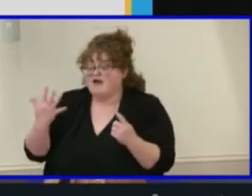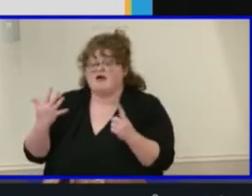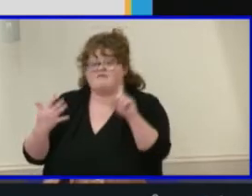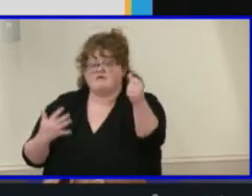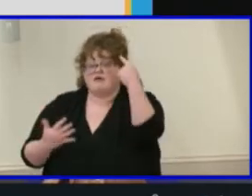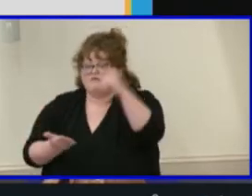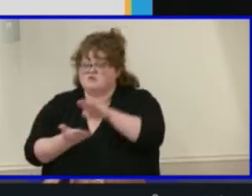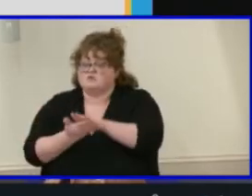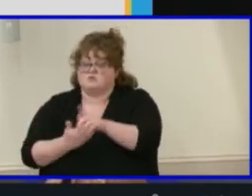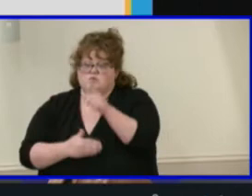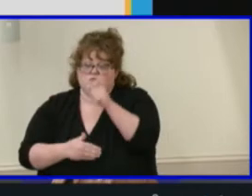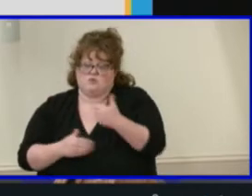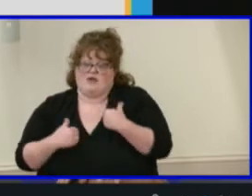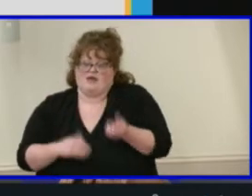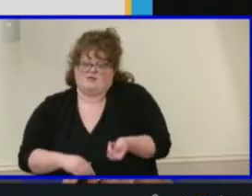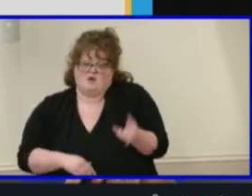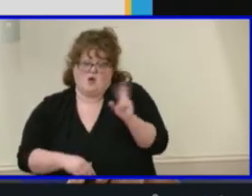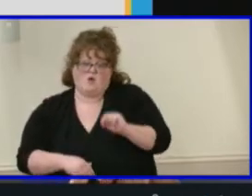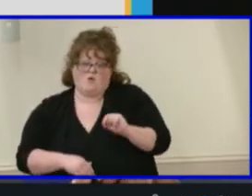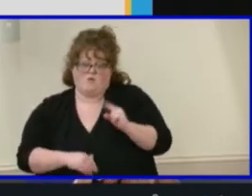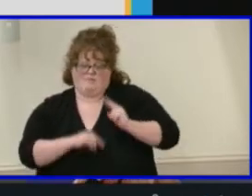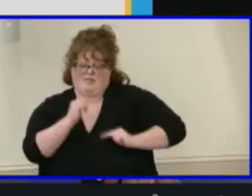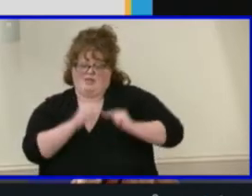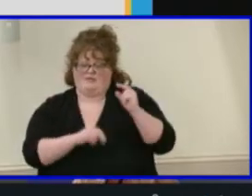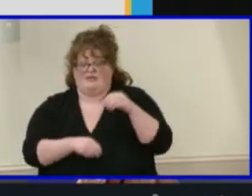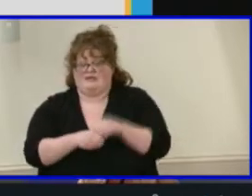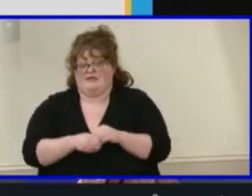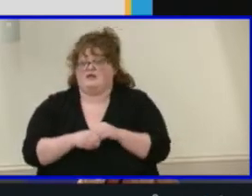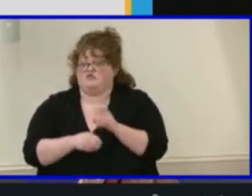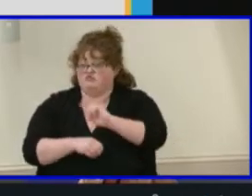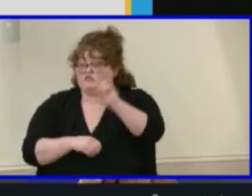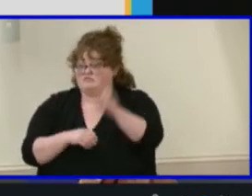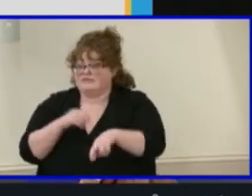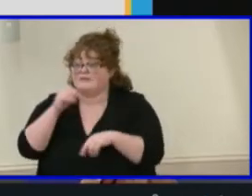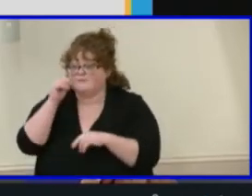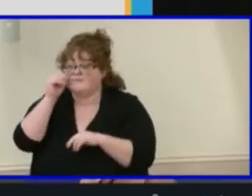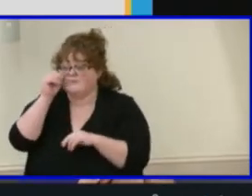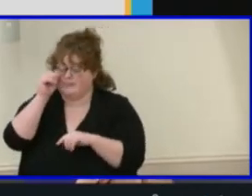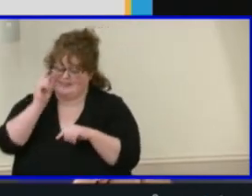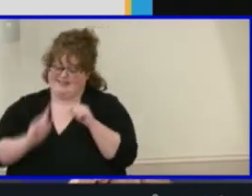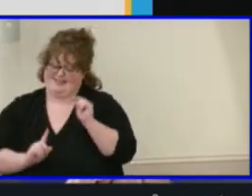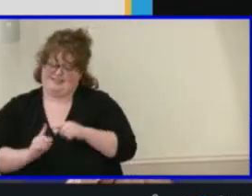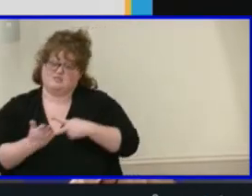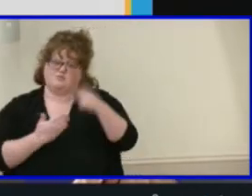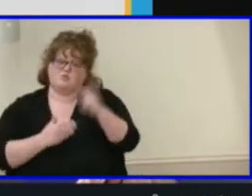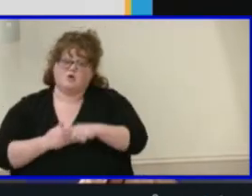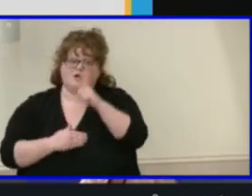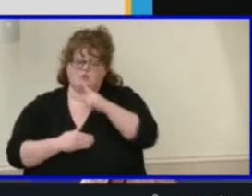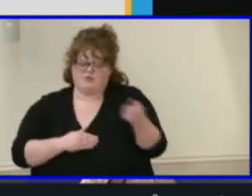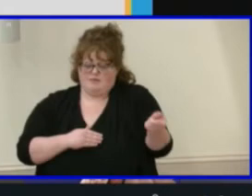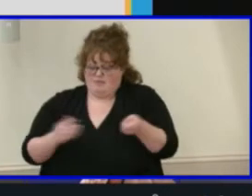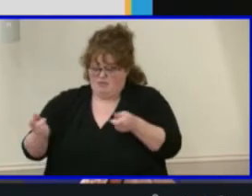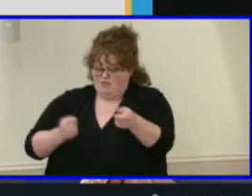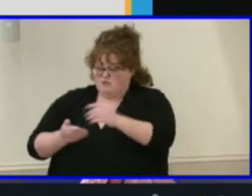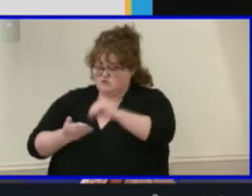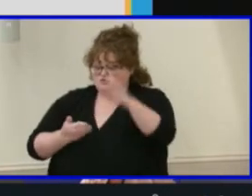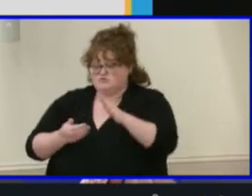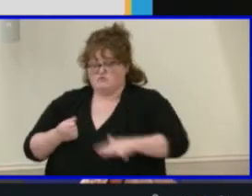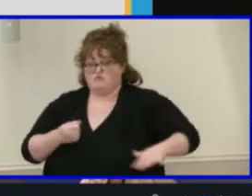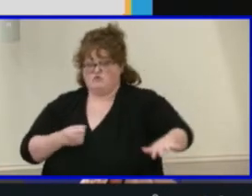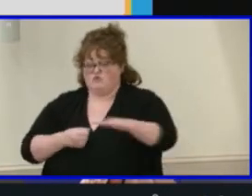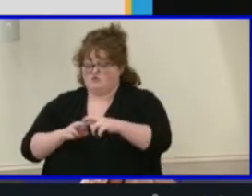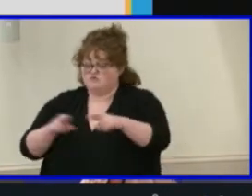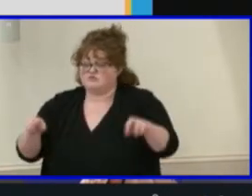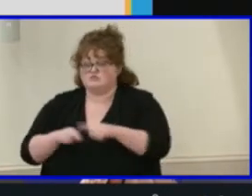in its own facility in the city of Richmond. This regional program is known for its emphasis on government and international